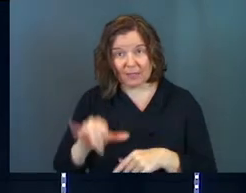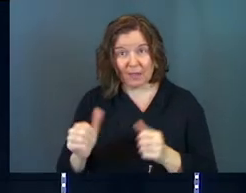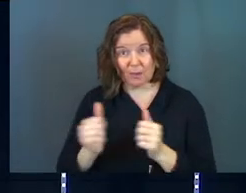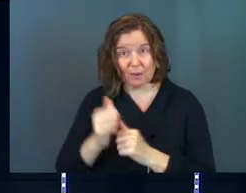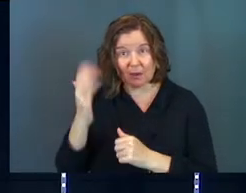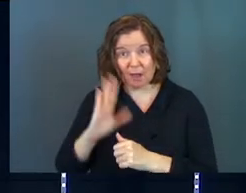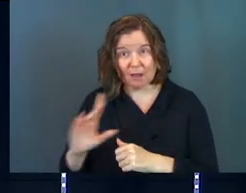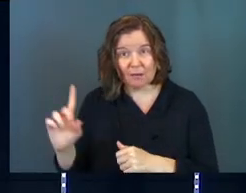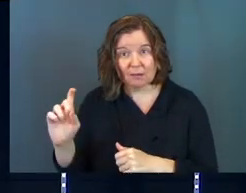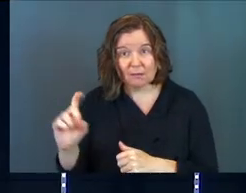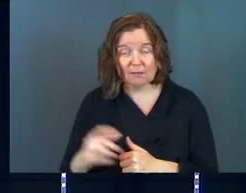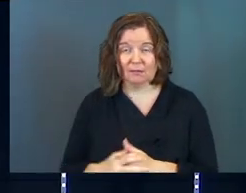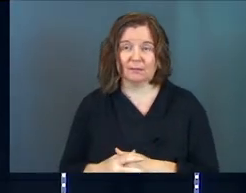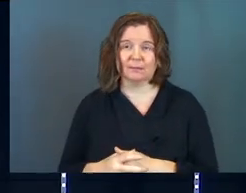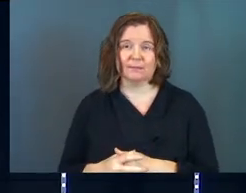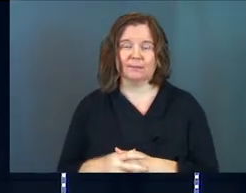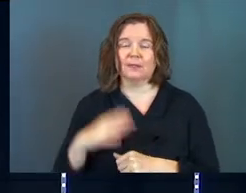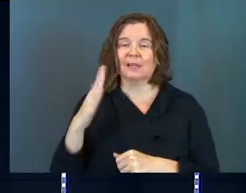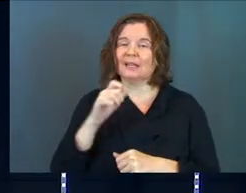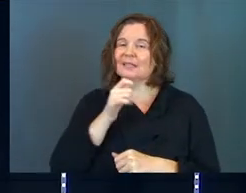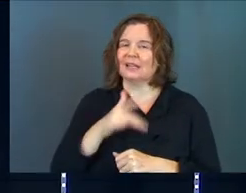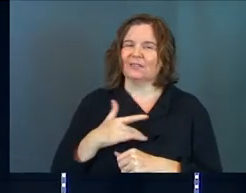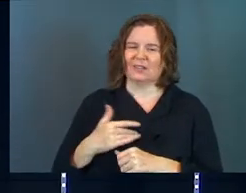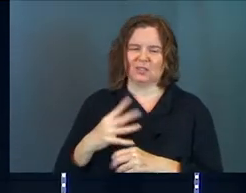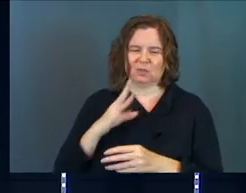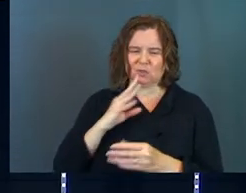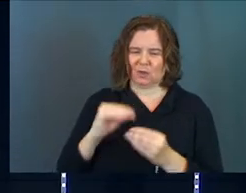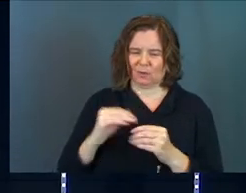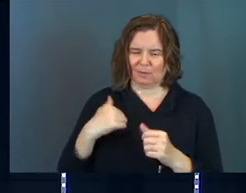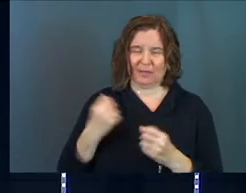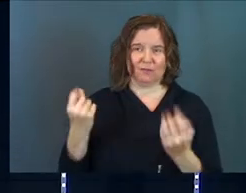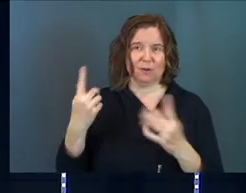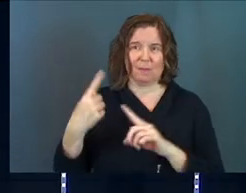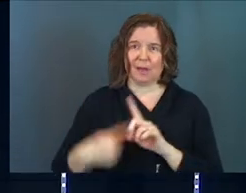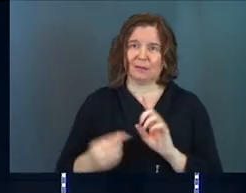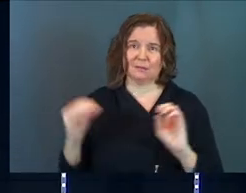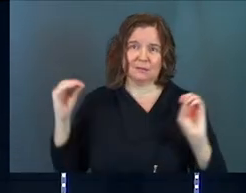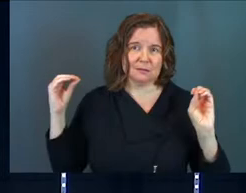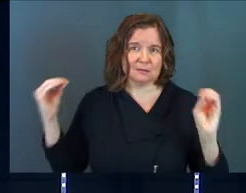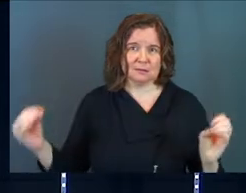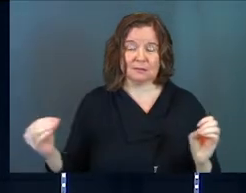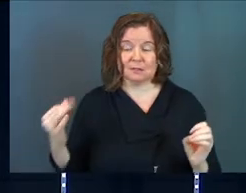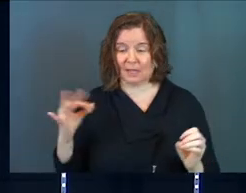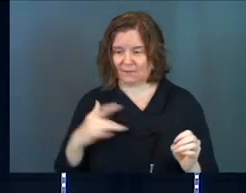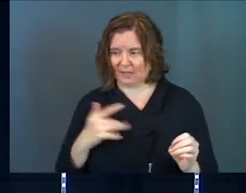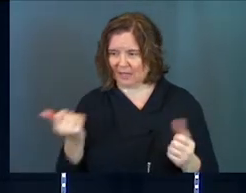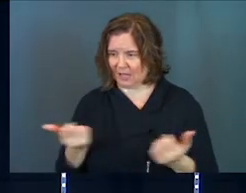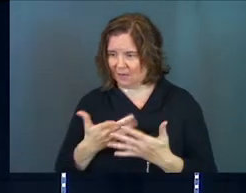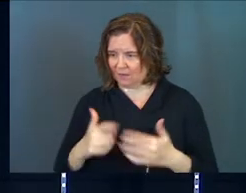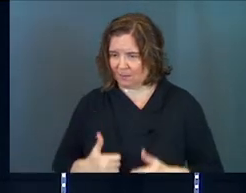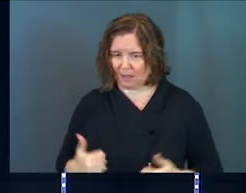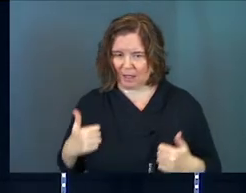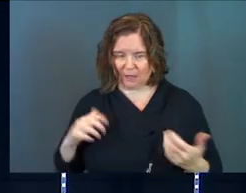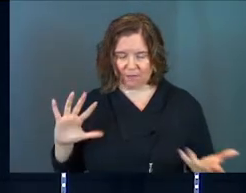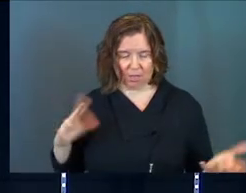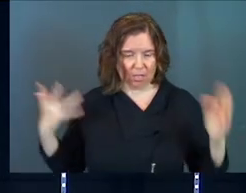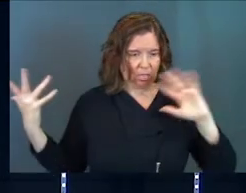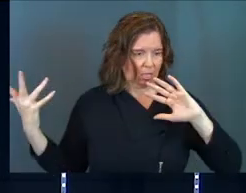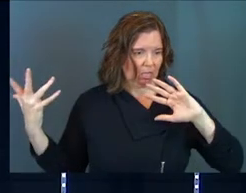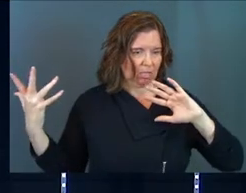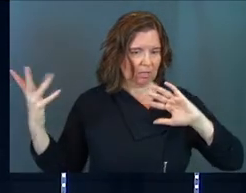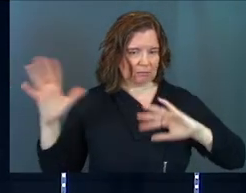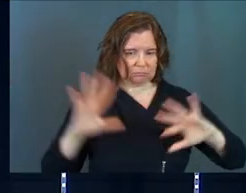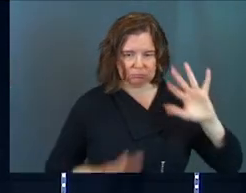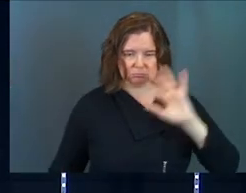that with God? God, it doesn't feel like you've talked to me for months. God, feels like everything in my life is going wrong.